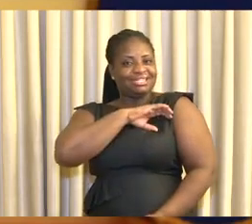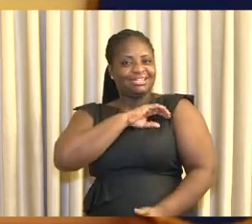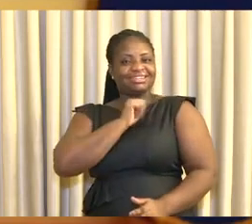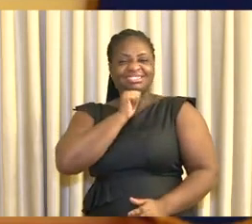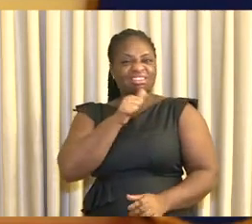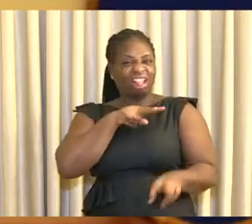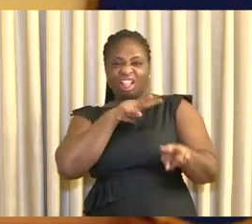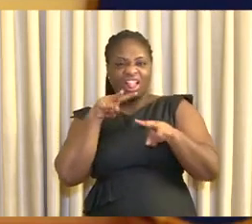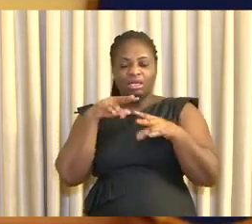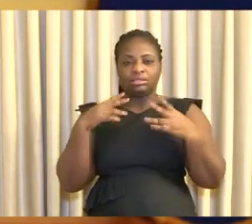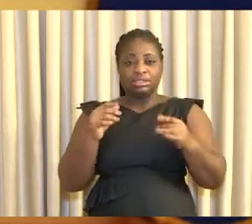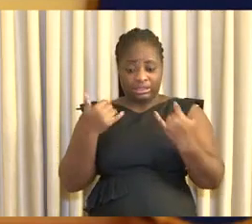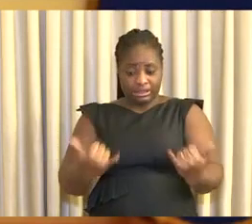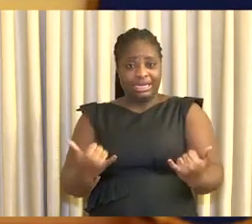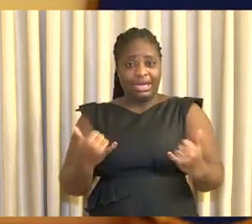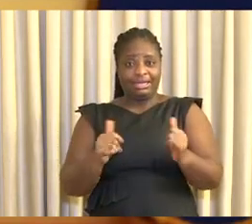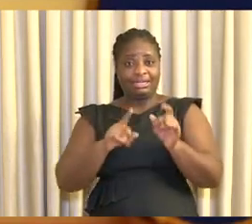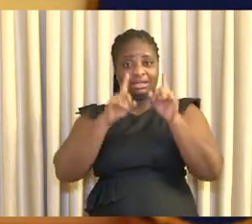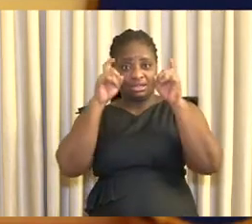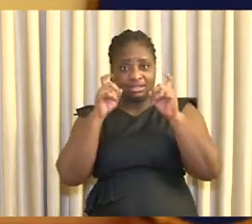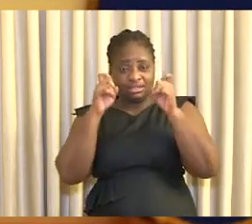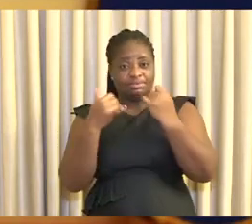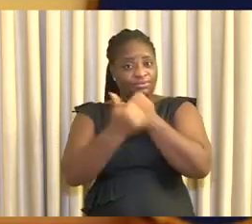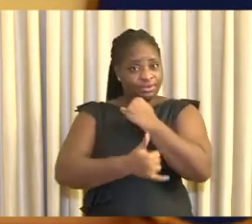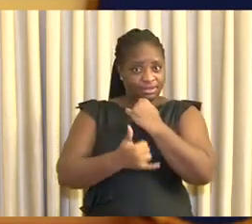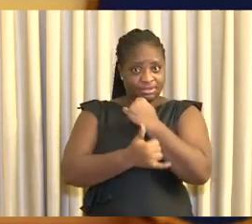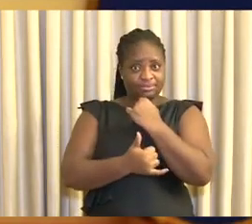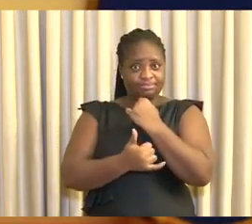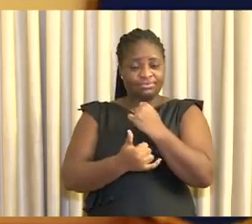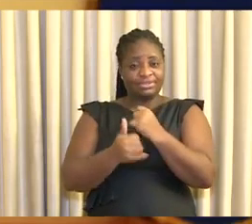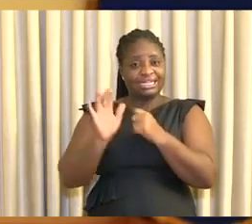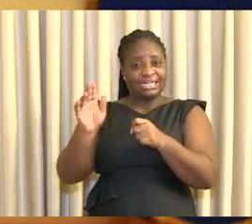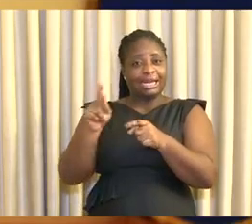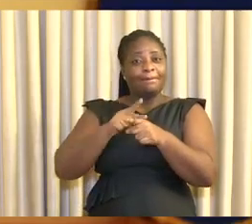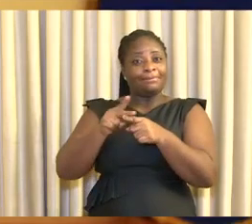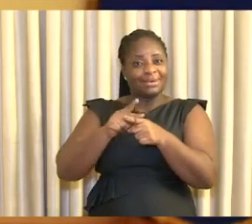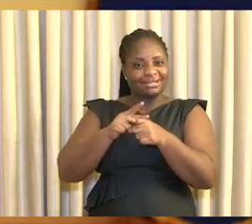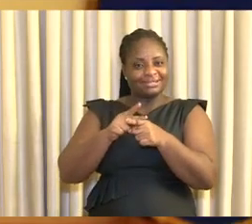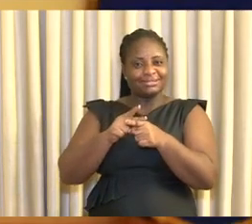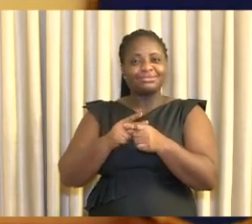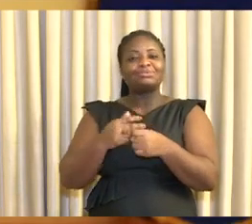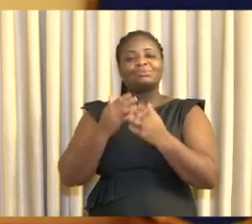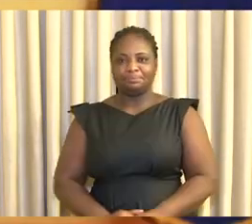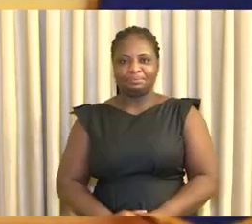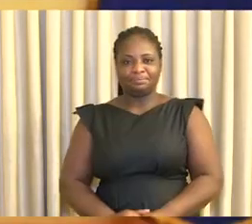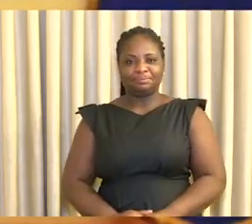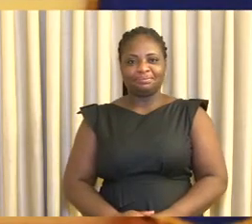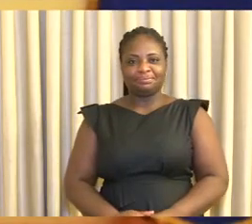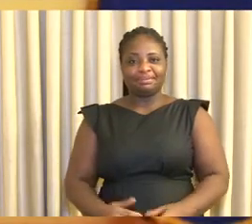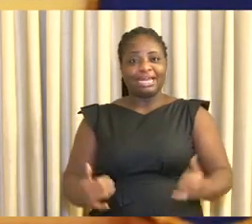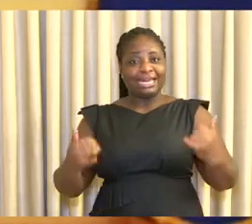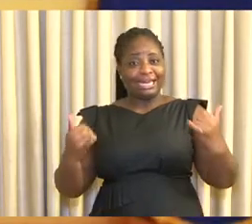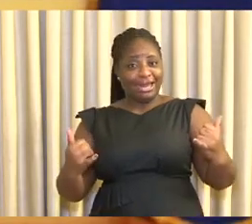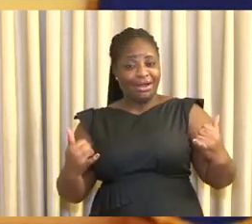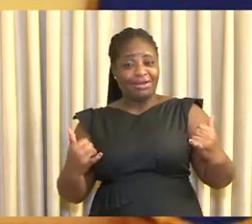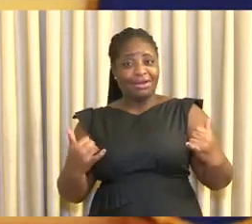in these testing times for our country, and their patriotism is to be loudly praised. We have